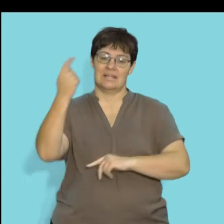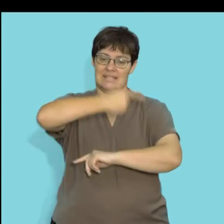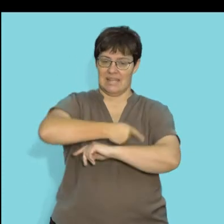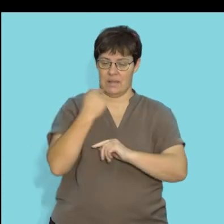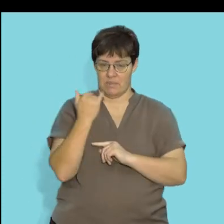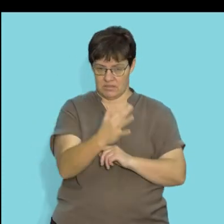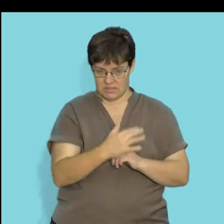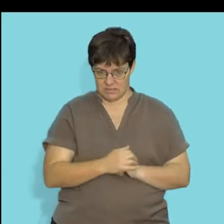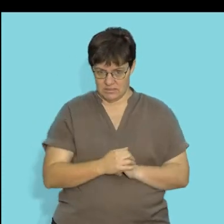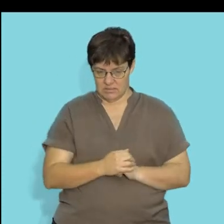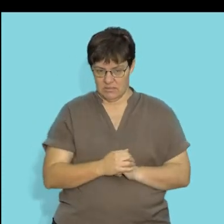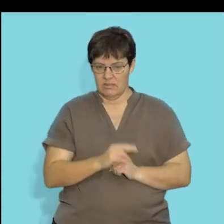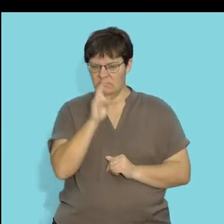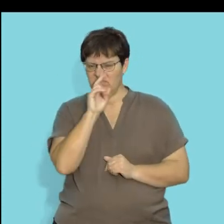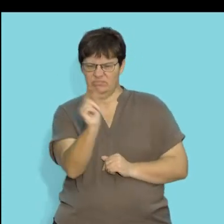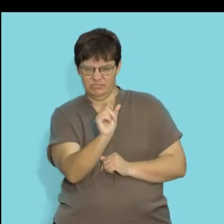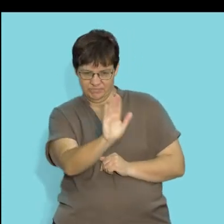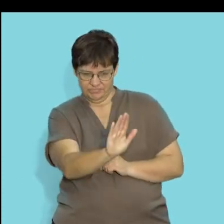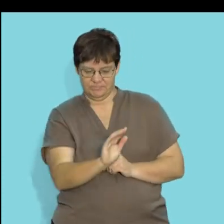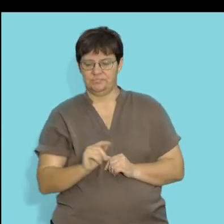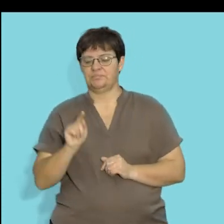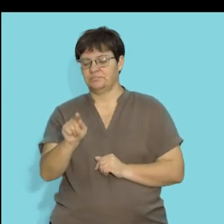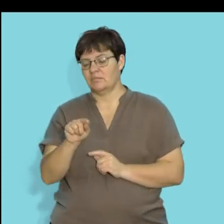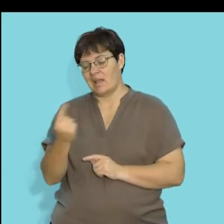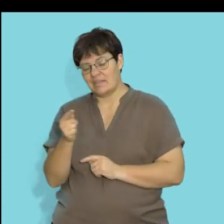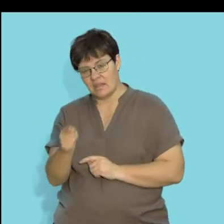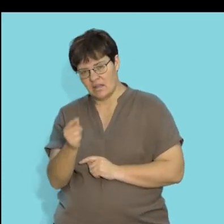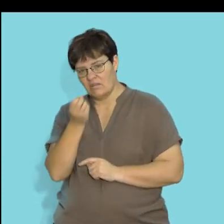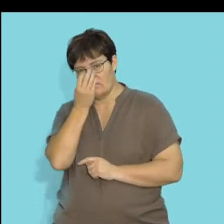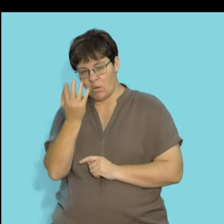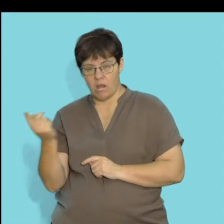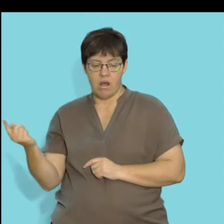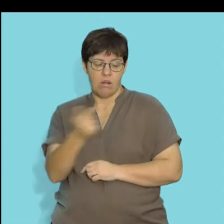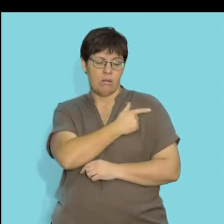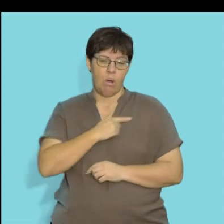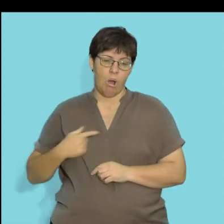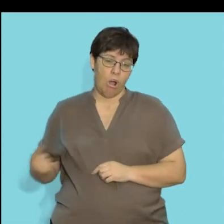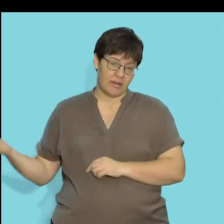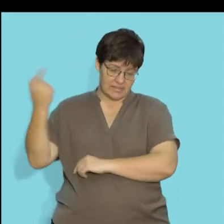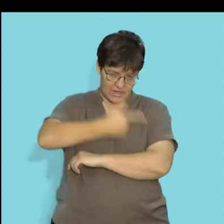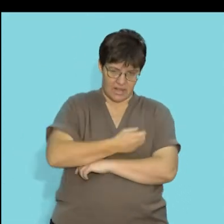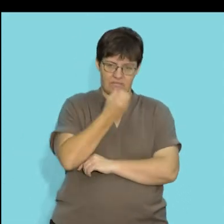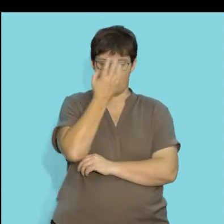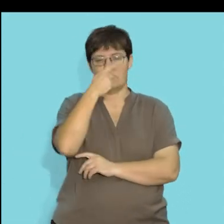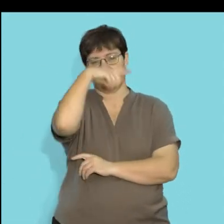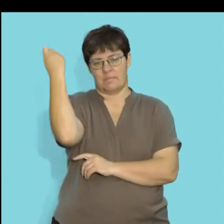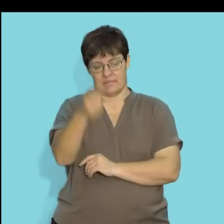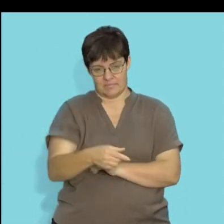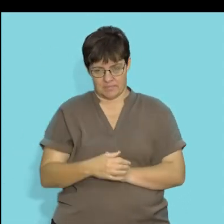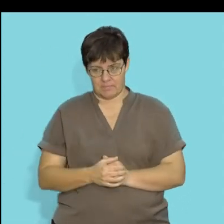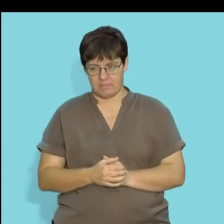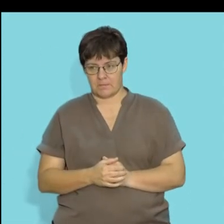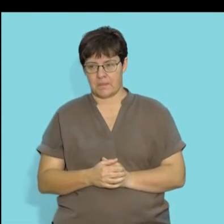day plants. We'll look at those in a little while. While others flower when the days are much longer, in summer.